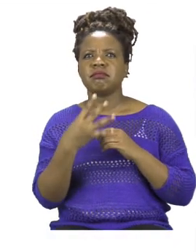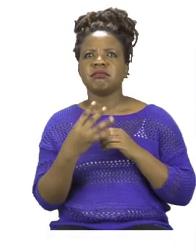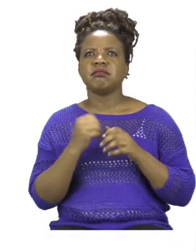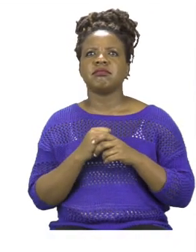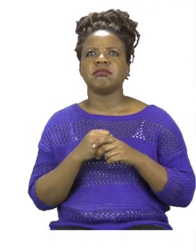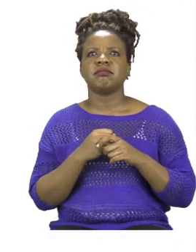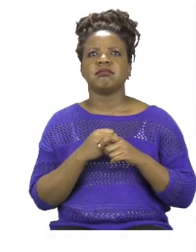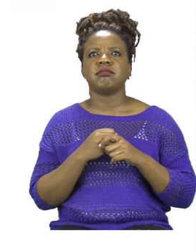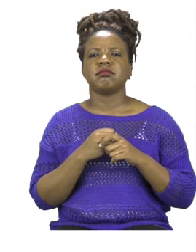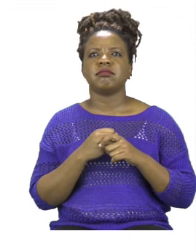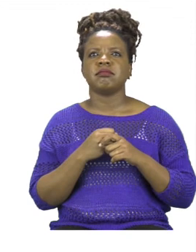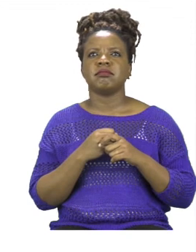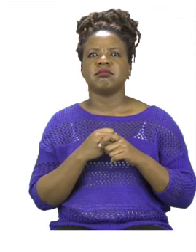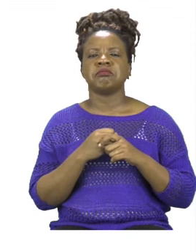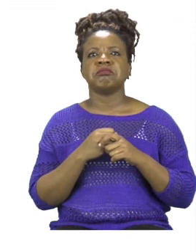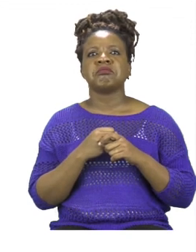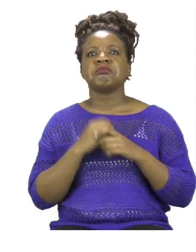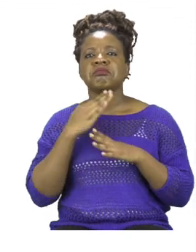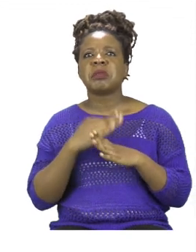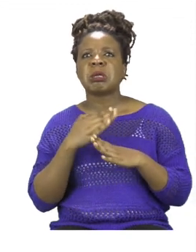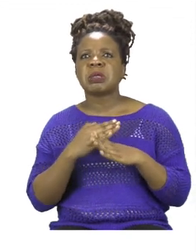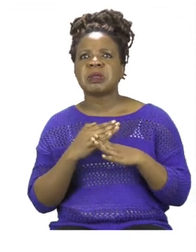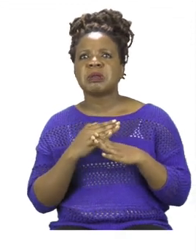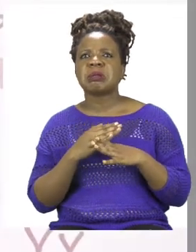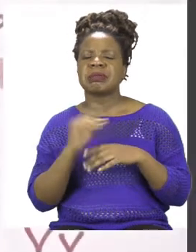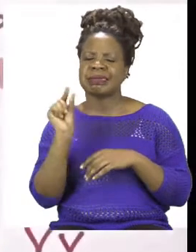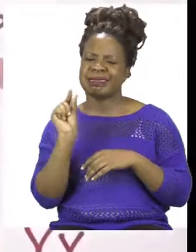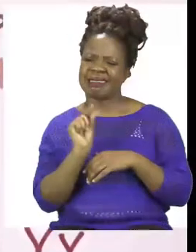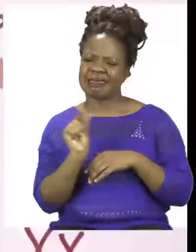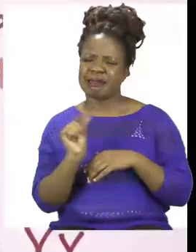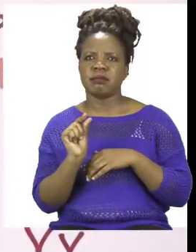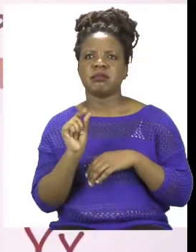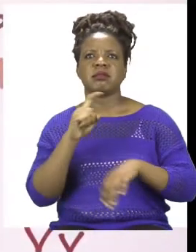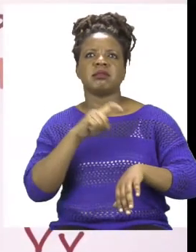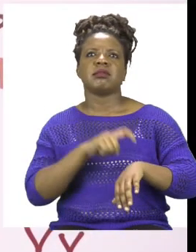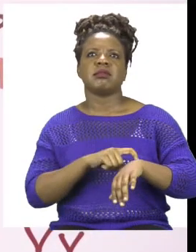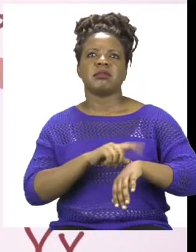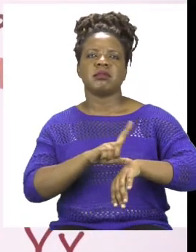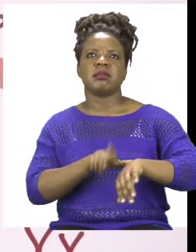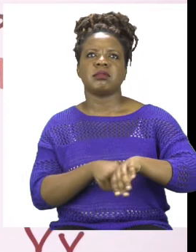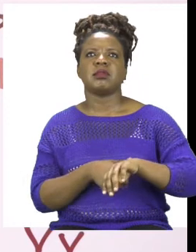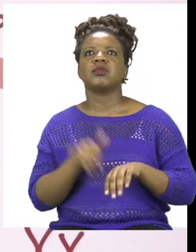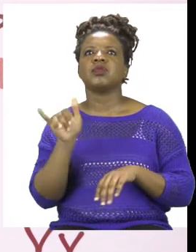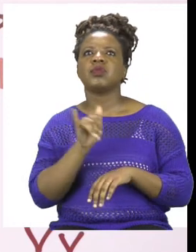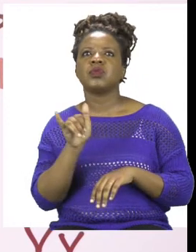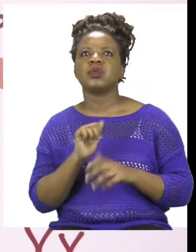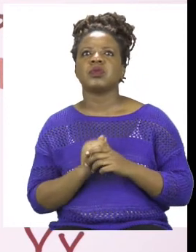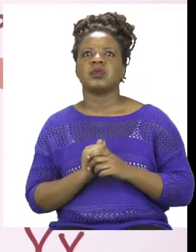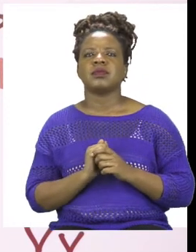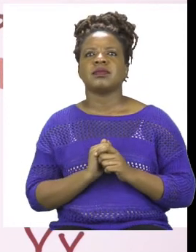which activity did she spend the least time? So if we take a look at our